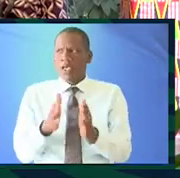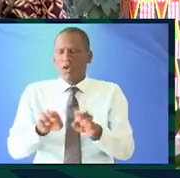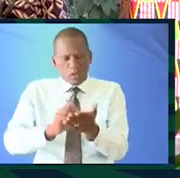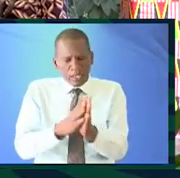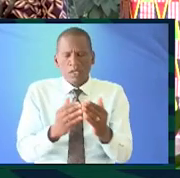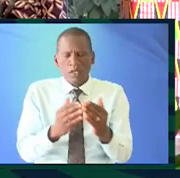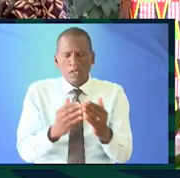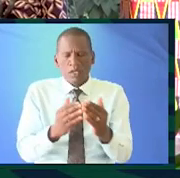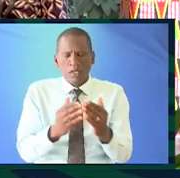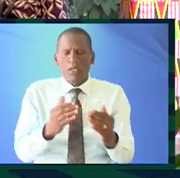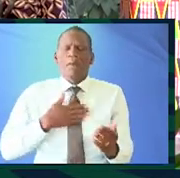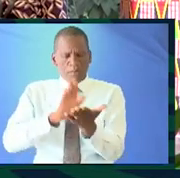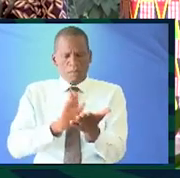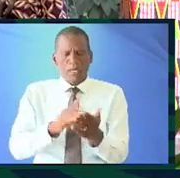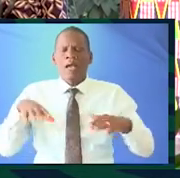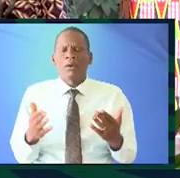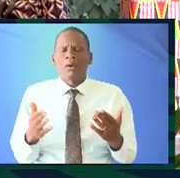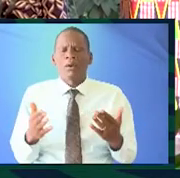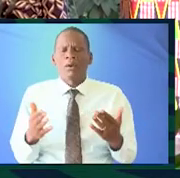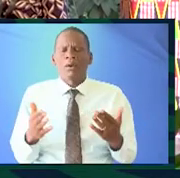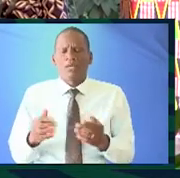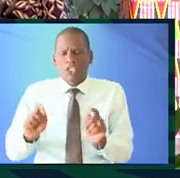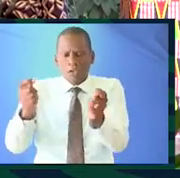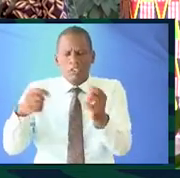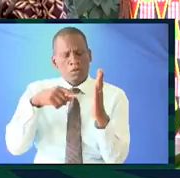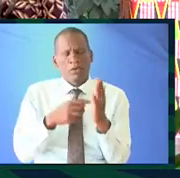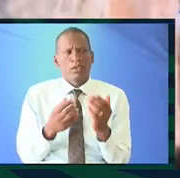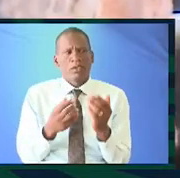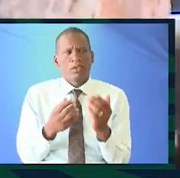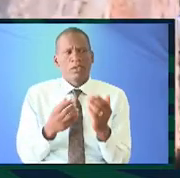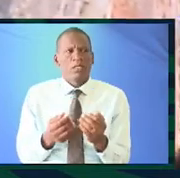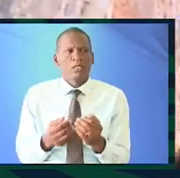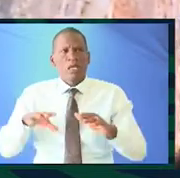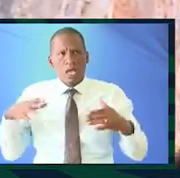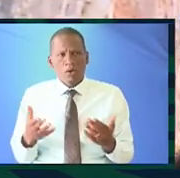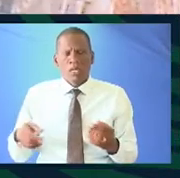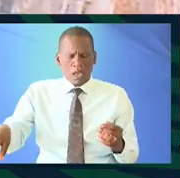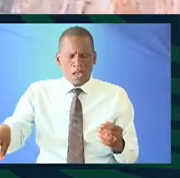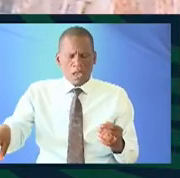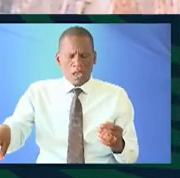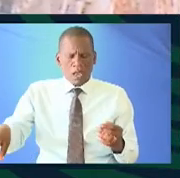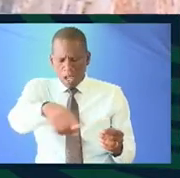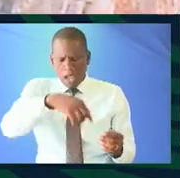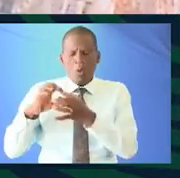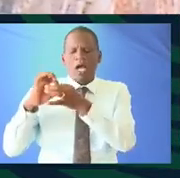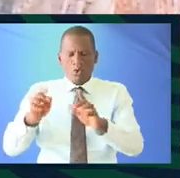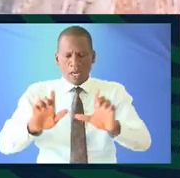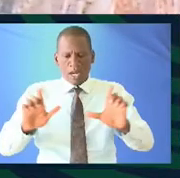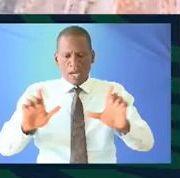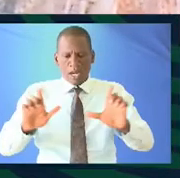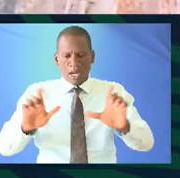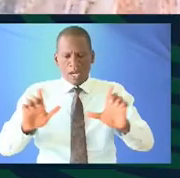script writer mine is a comment on the tribalism point of our cultural